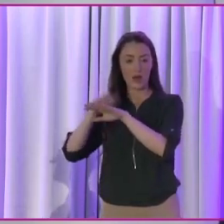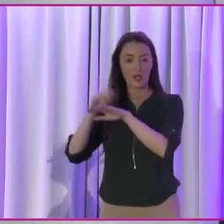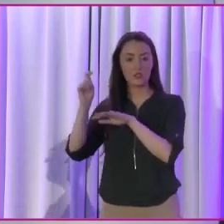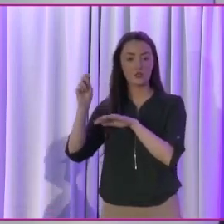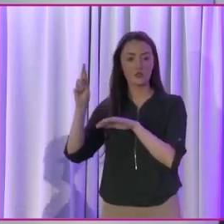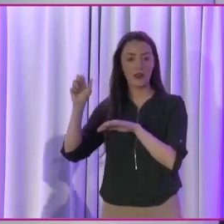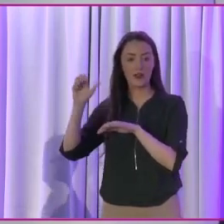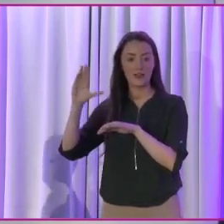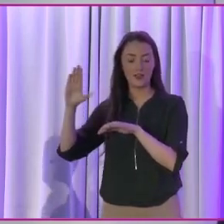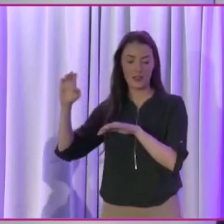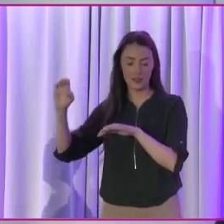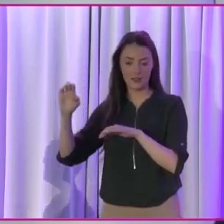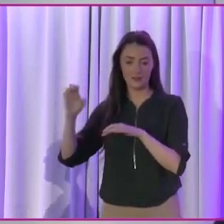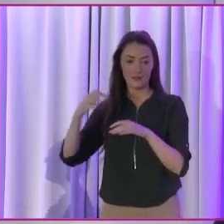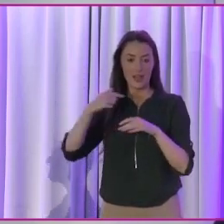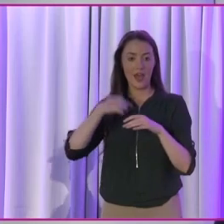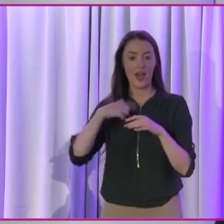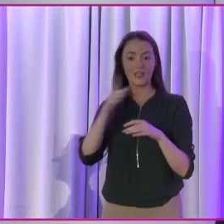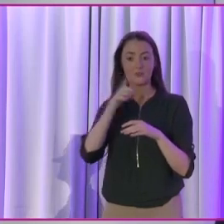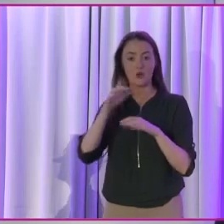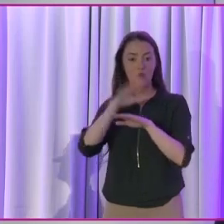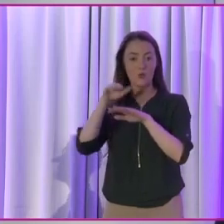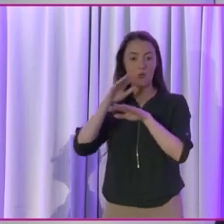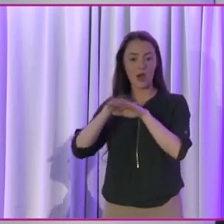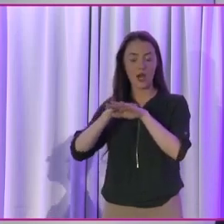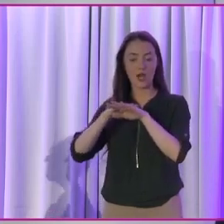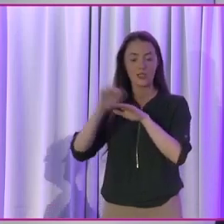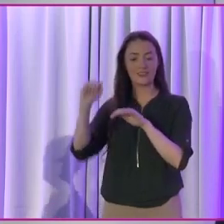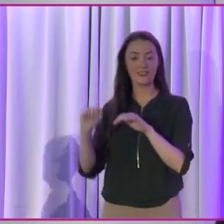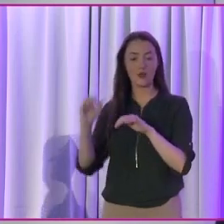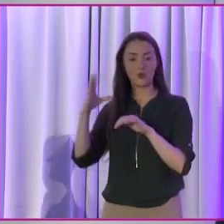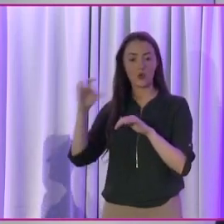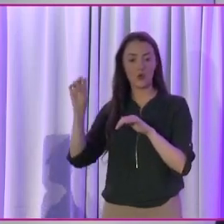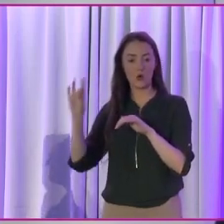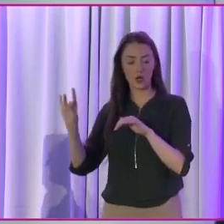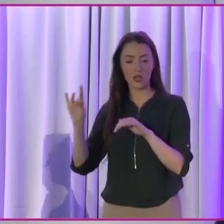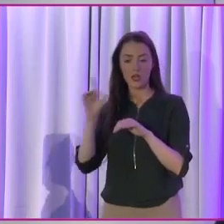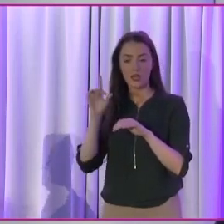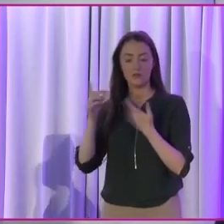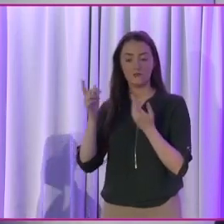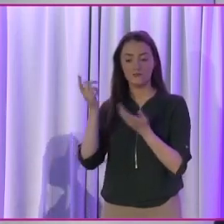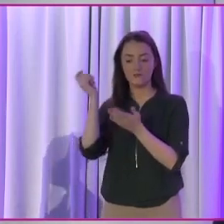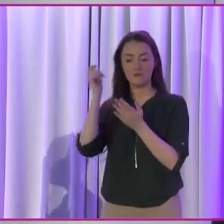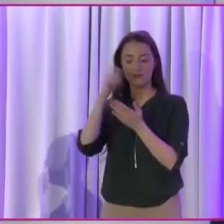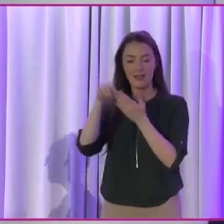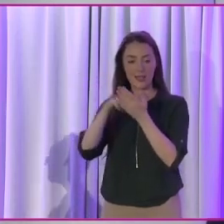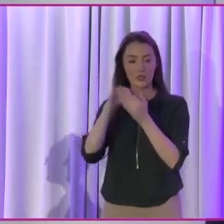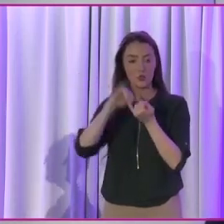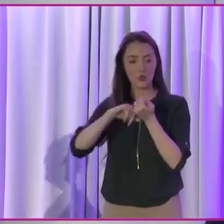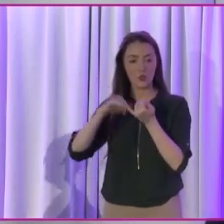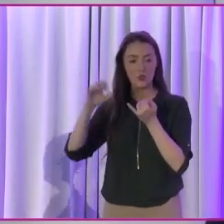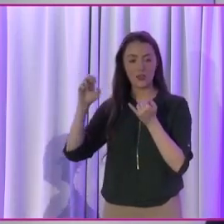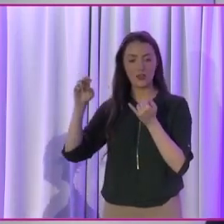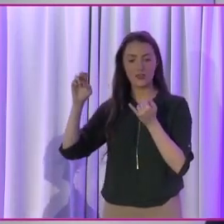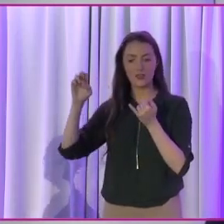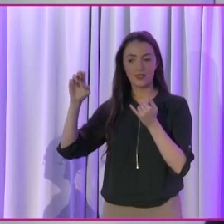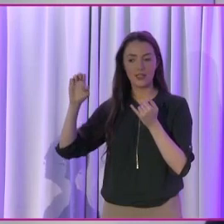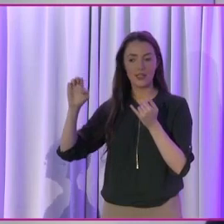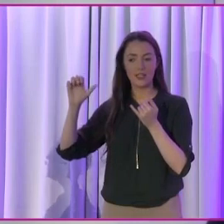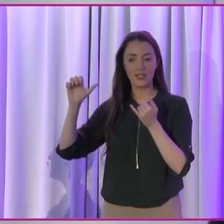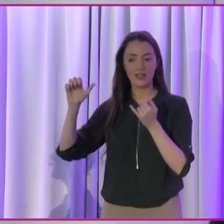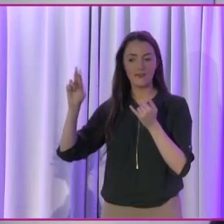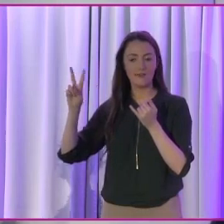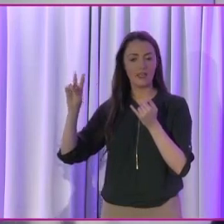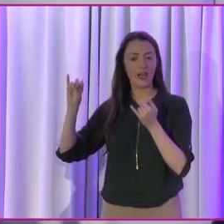honour to speak at was in Clonacilty in Cork South West, where we selected Evie Nevin as a candidate for the locals next year. And some of you will know Evie has been a